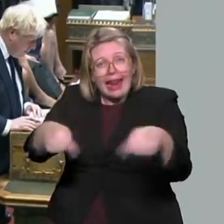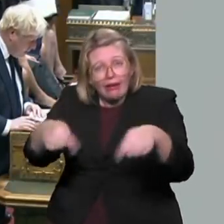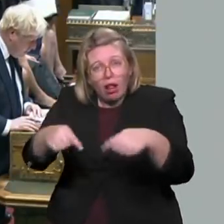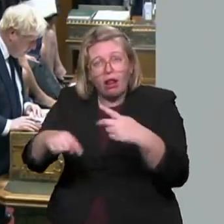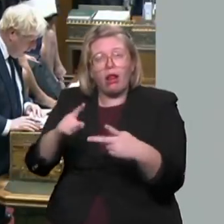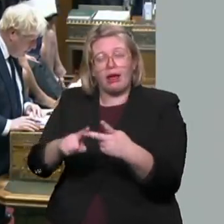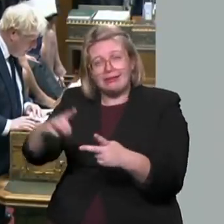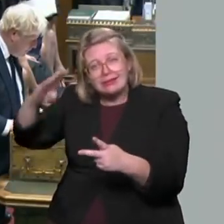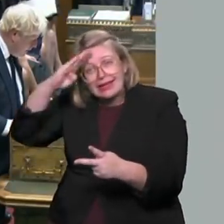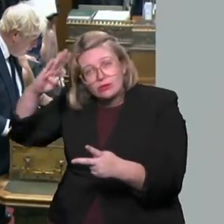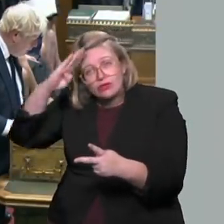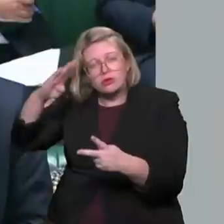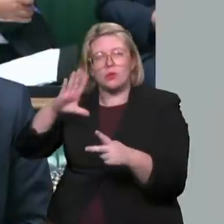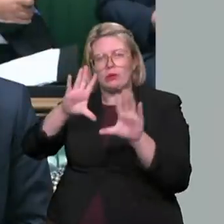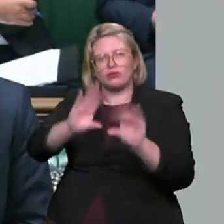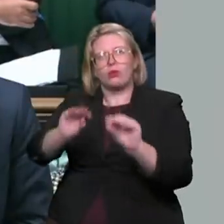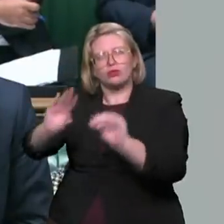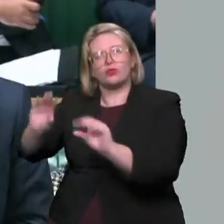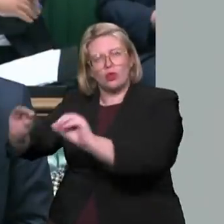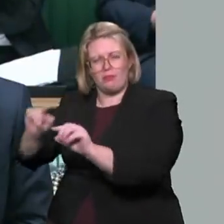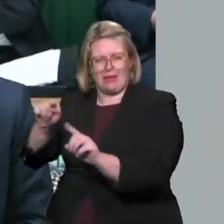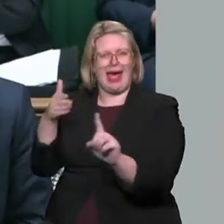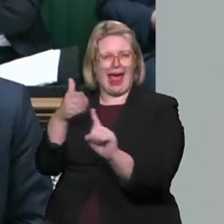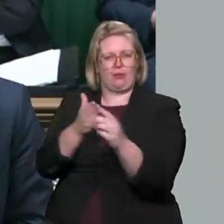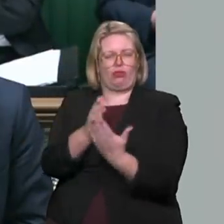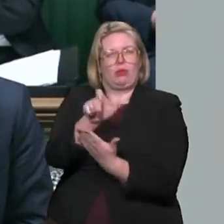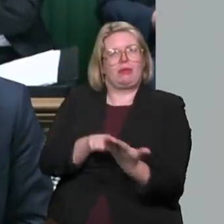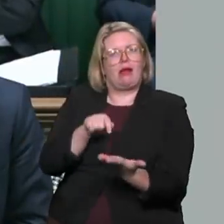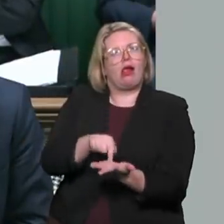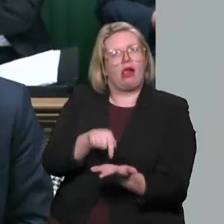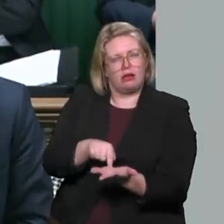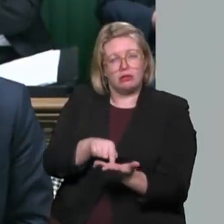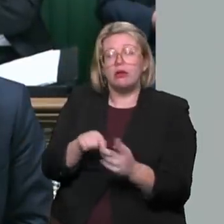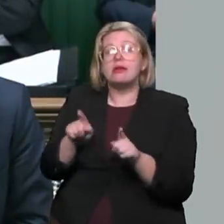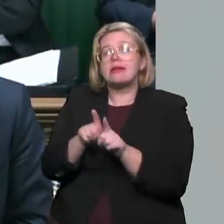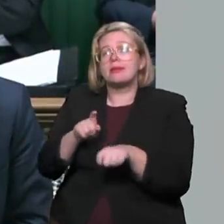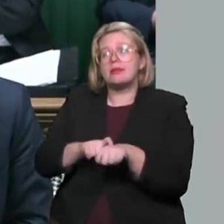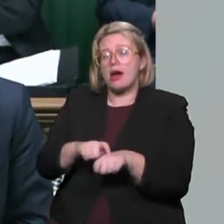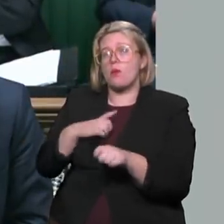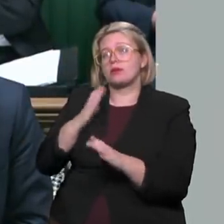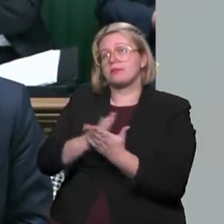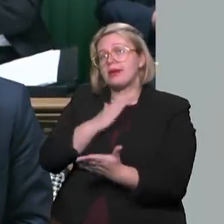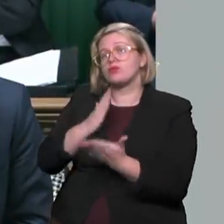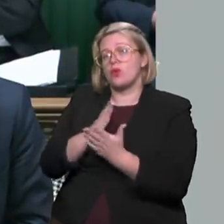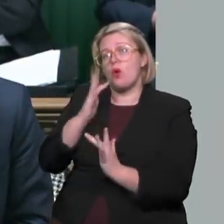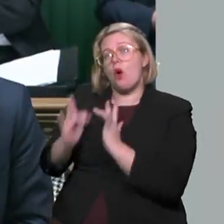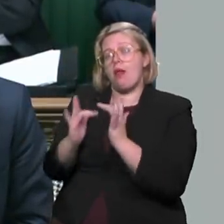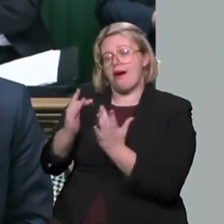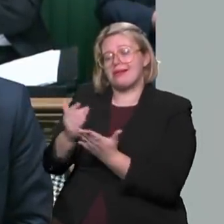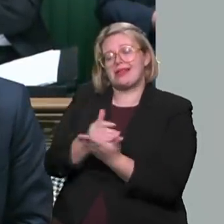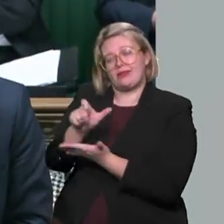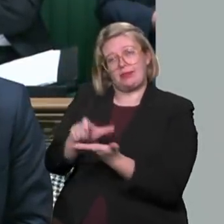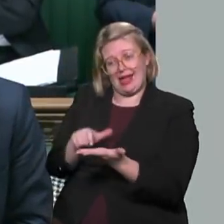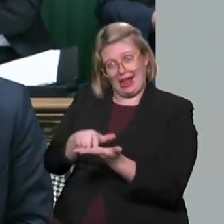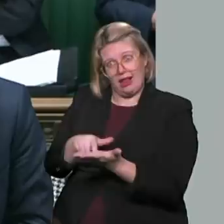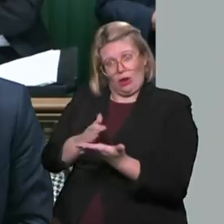those provisions. What we are also going to do is ensure that the online safety bill does complete its